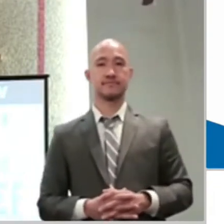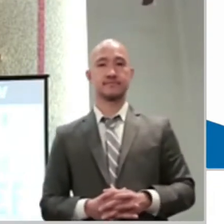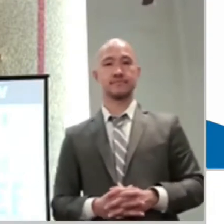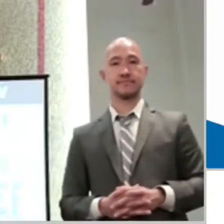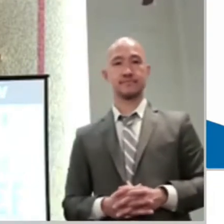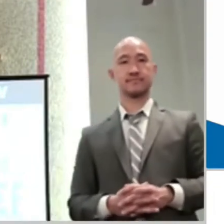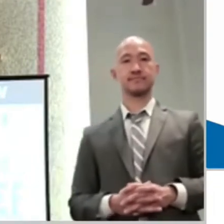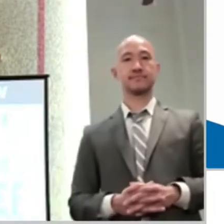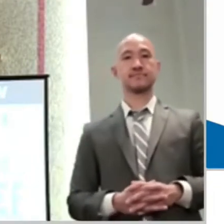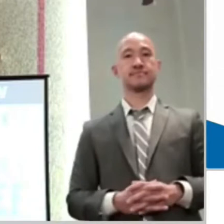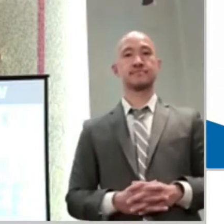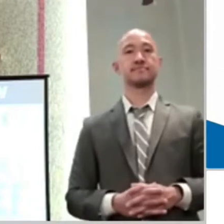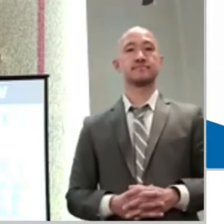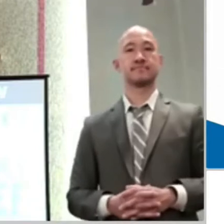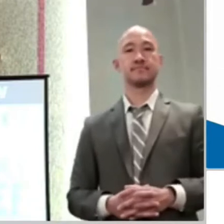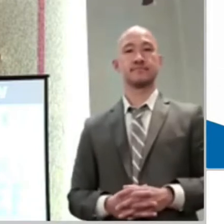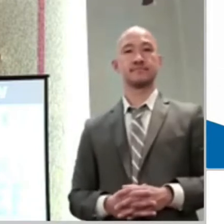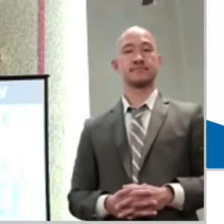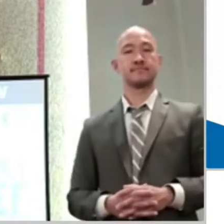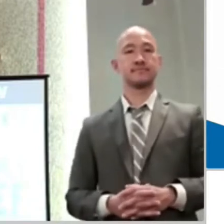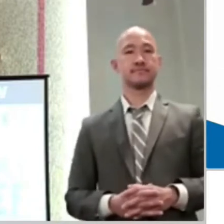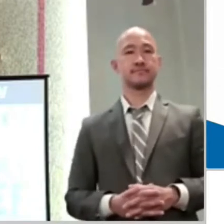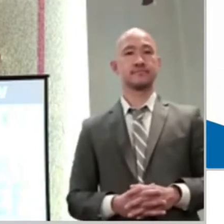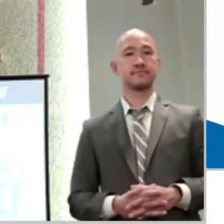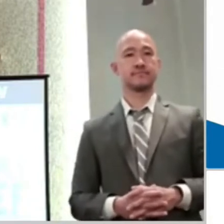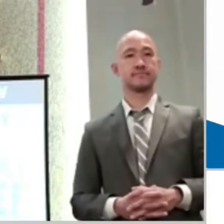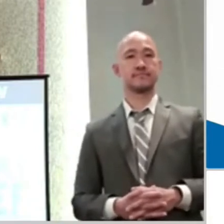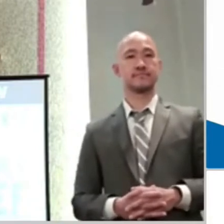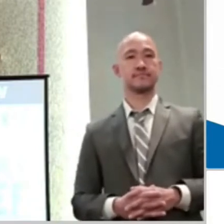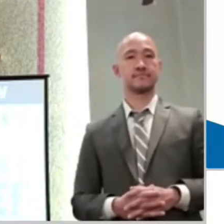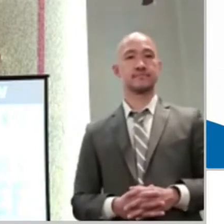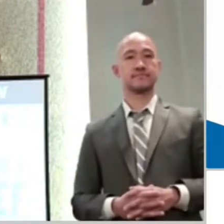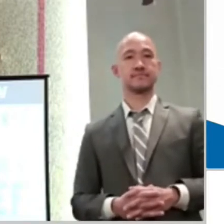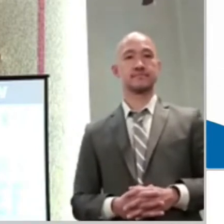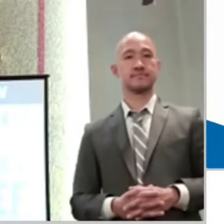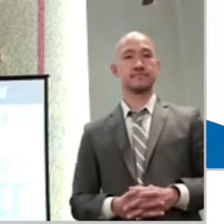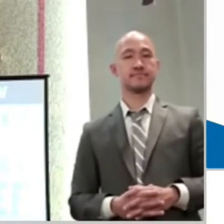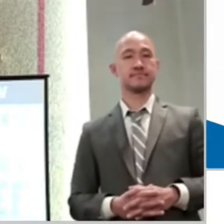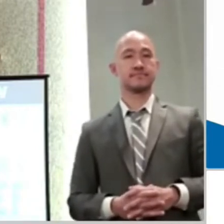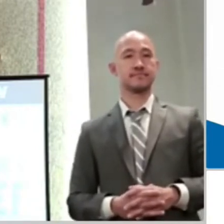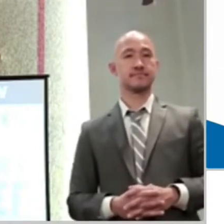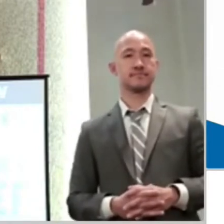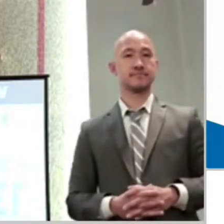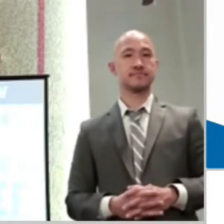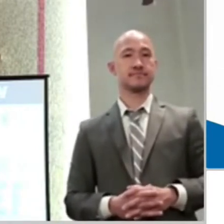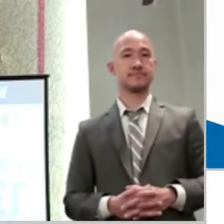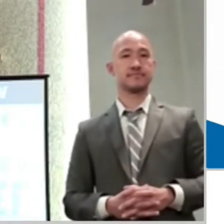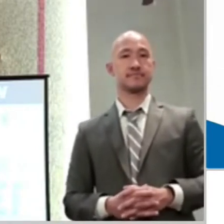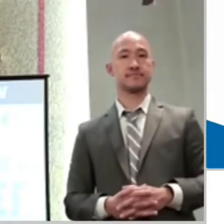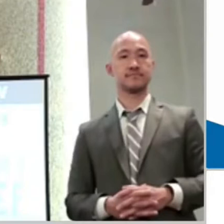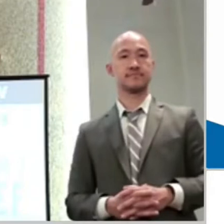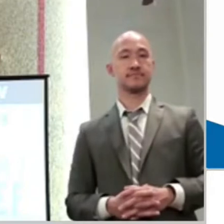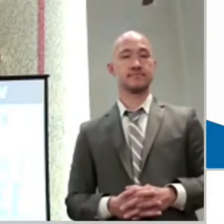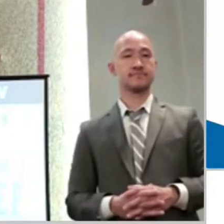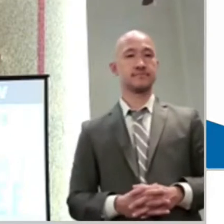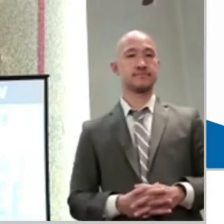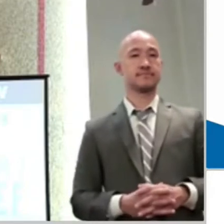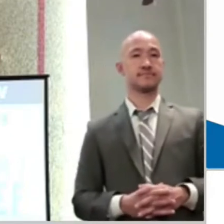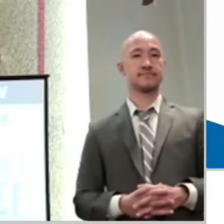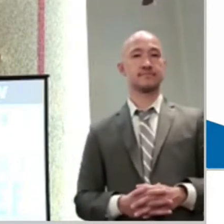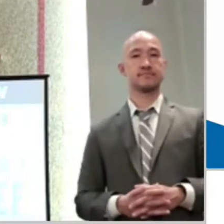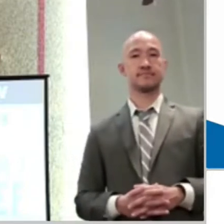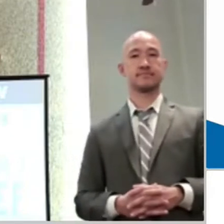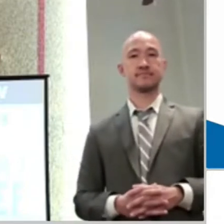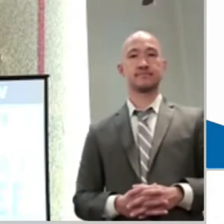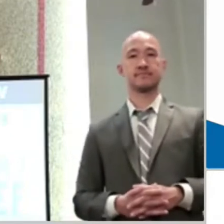way that is not in keeping with faith, but it's more in keeping with your own emotions. You see the difference. Because you